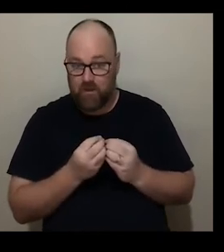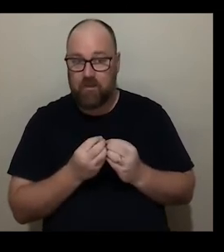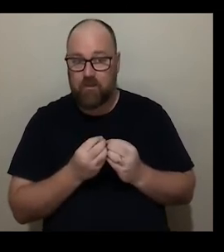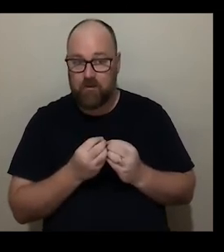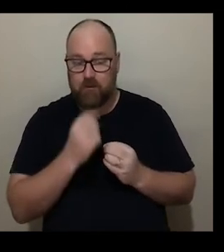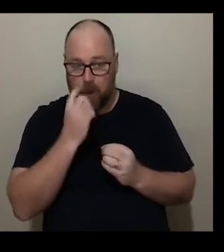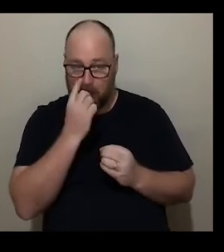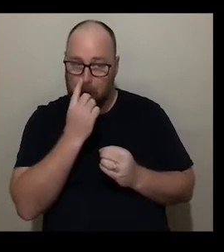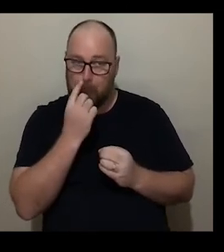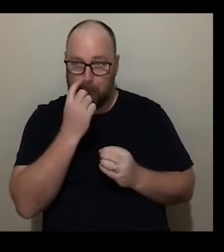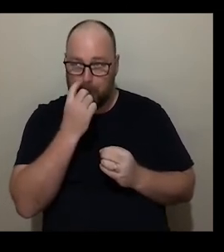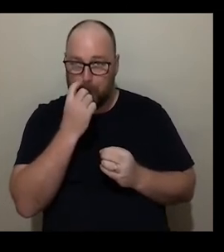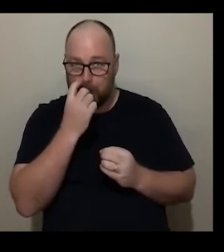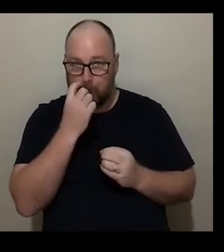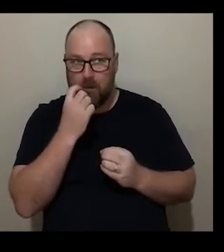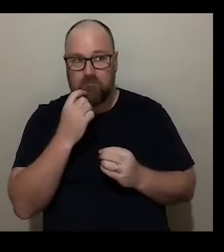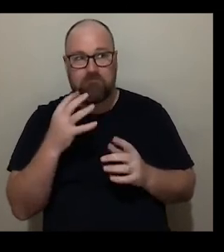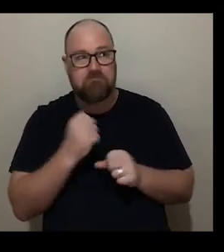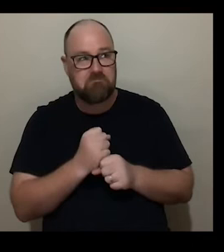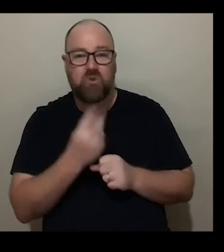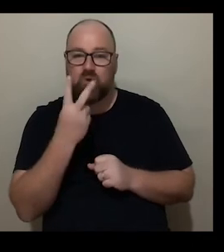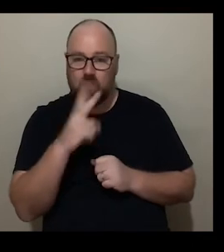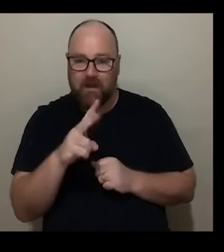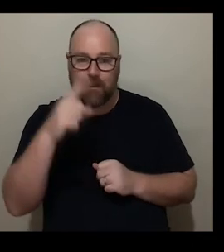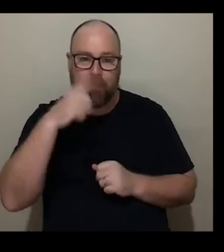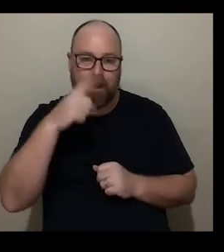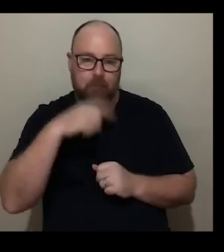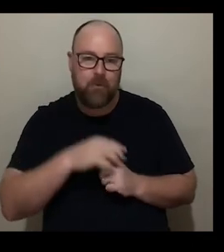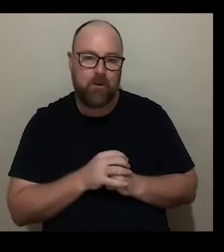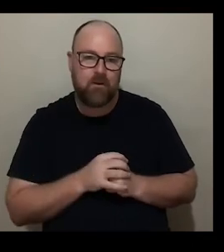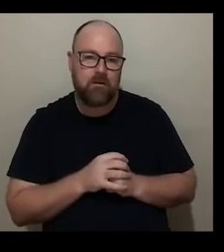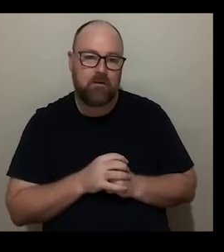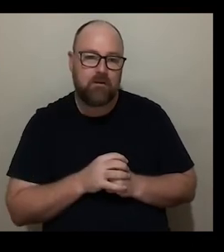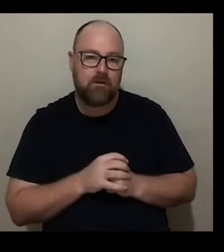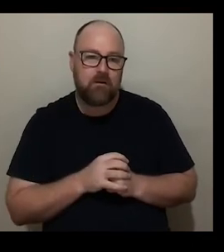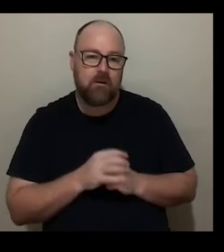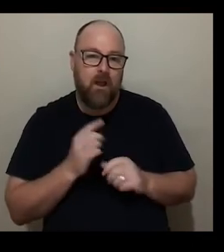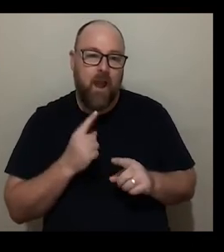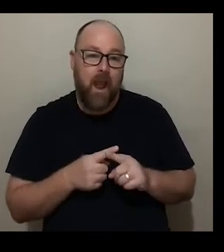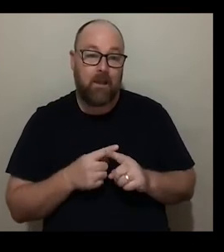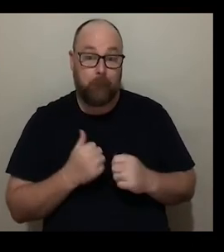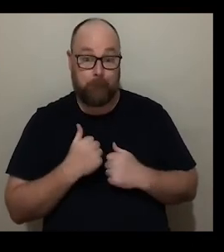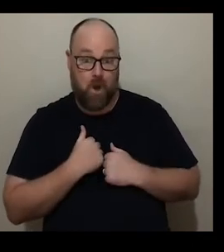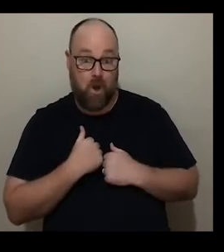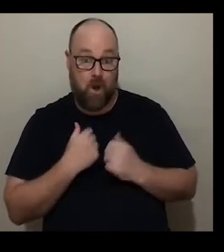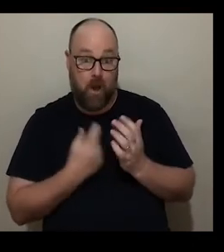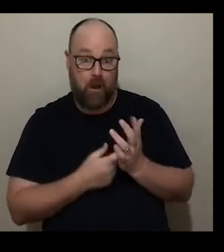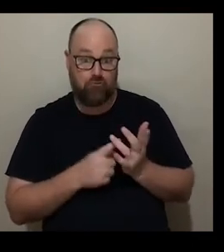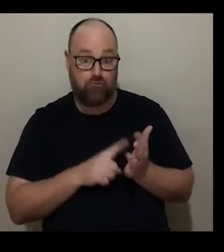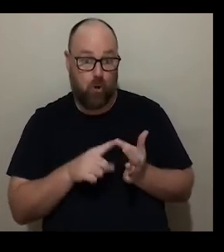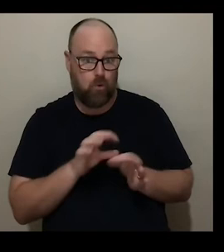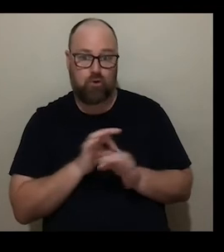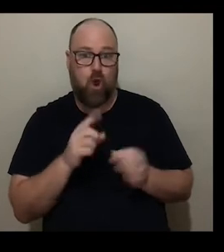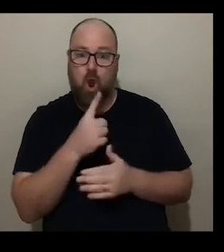in in the end i worked with 20 people um and uh my role was not just